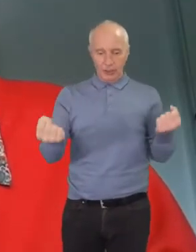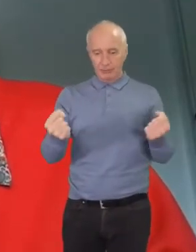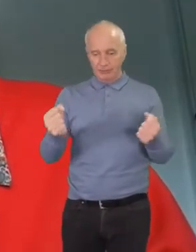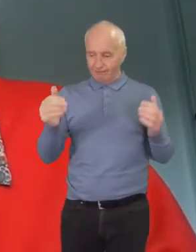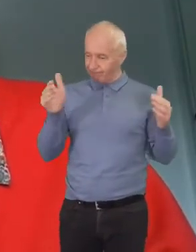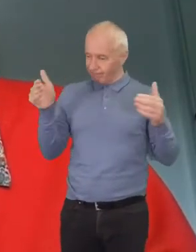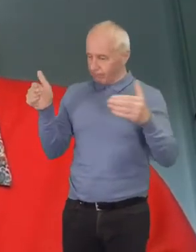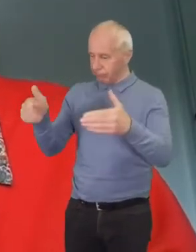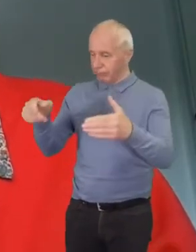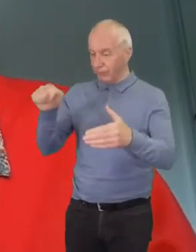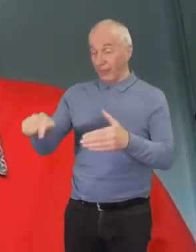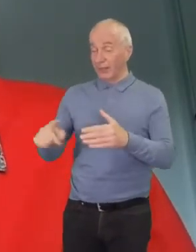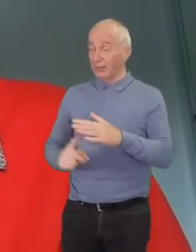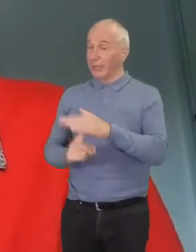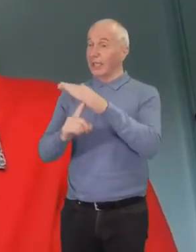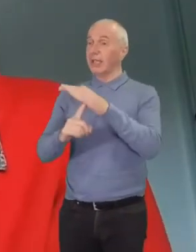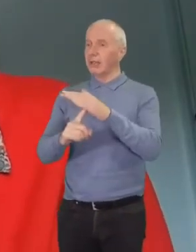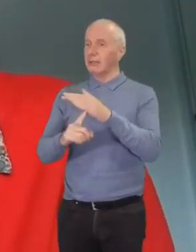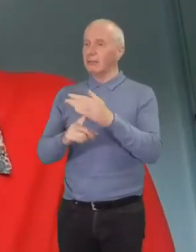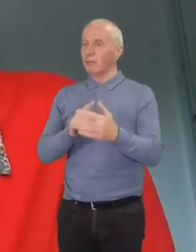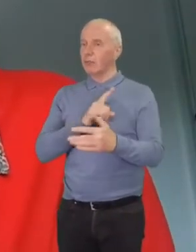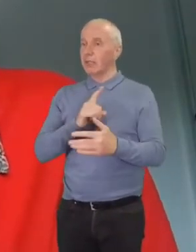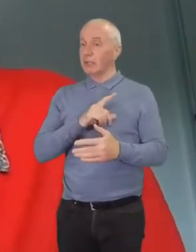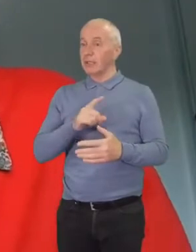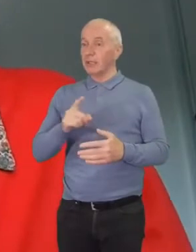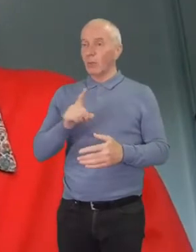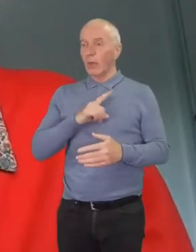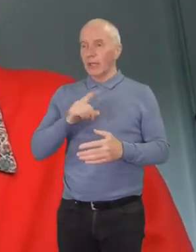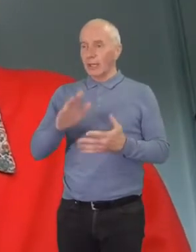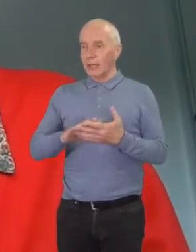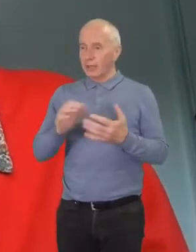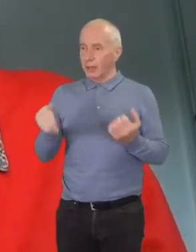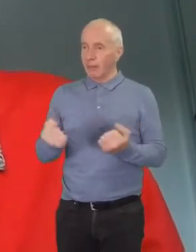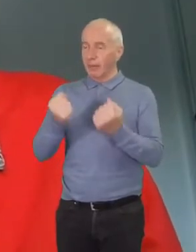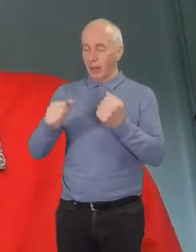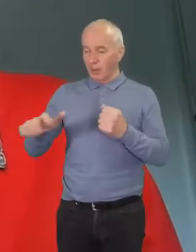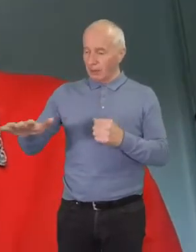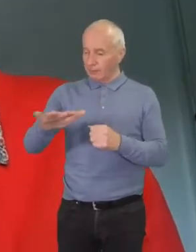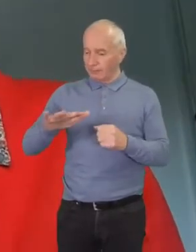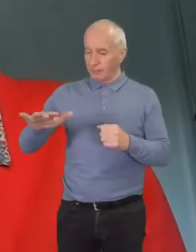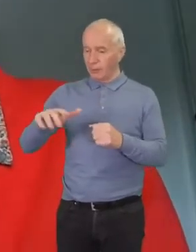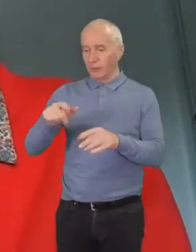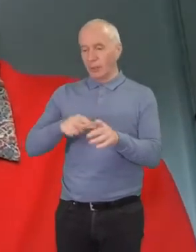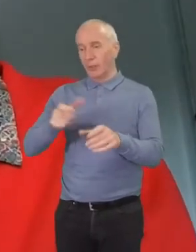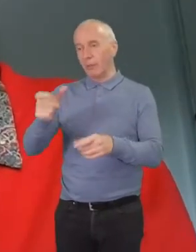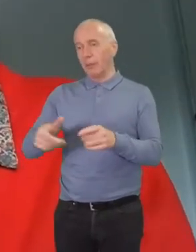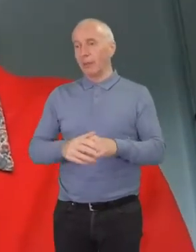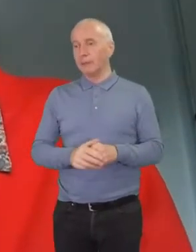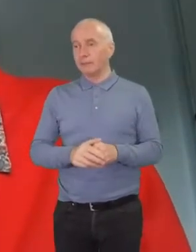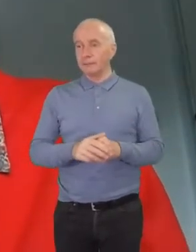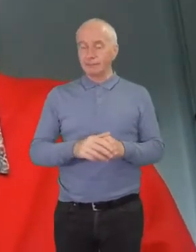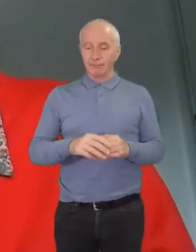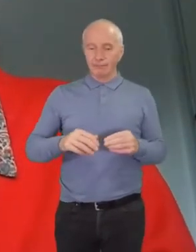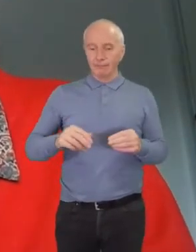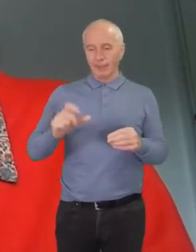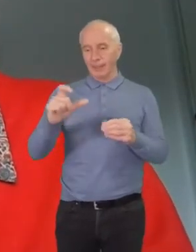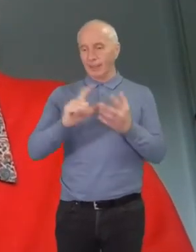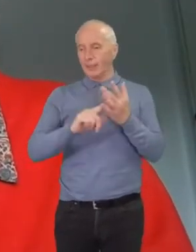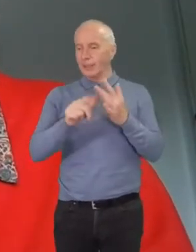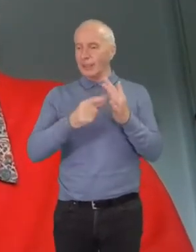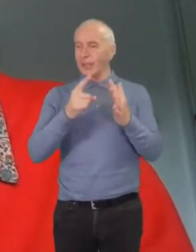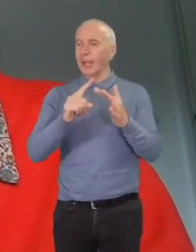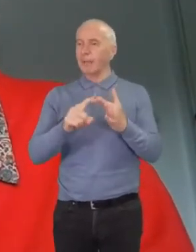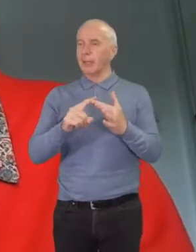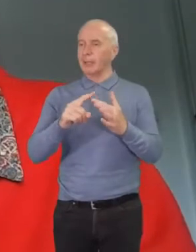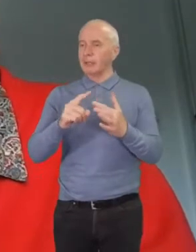is a key factor in why this movement is now powered by young people across the globe. Using the phrase climate justice shows that we recognize